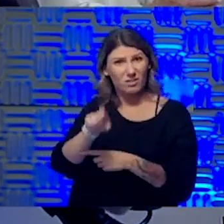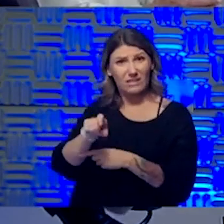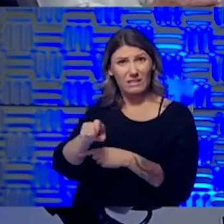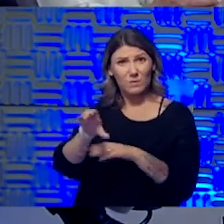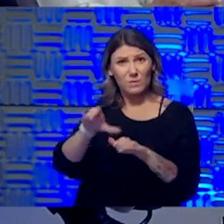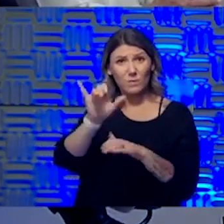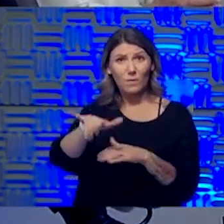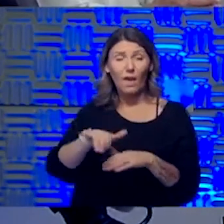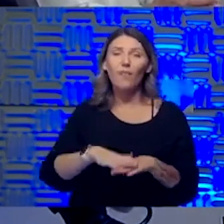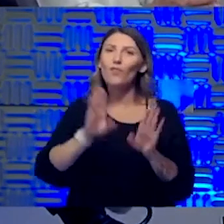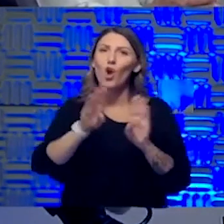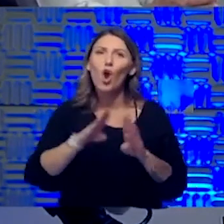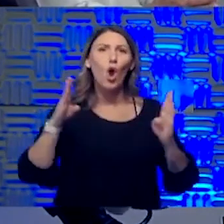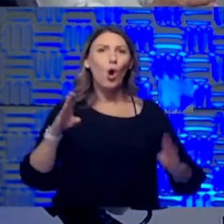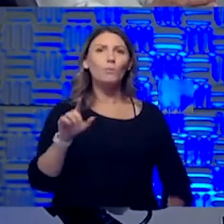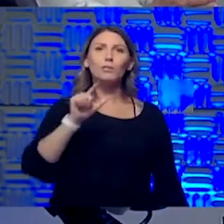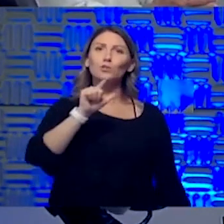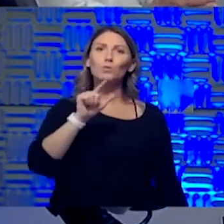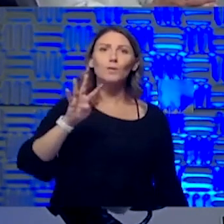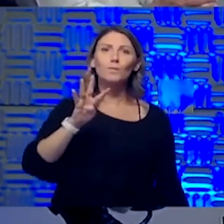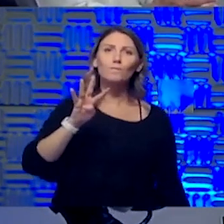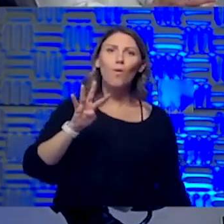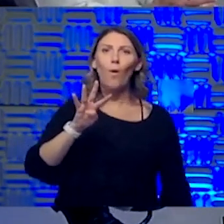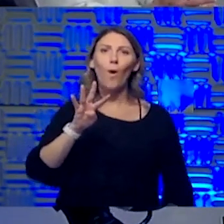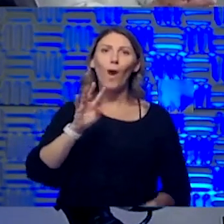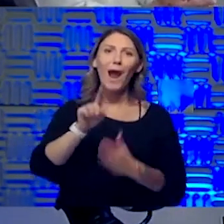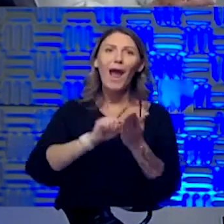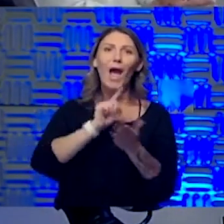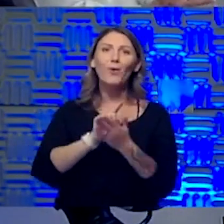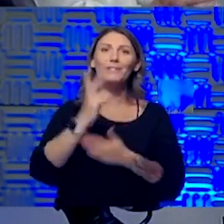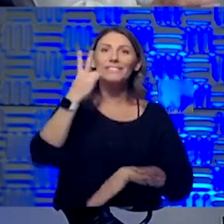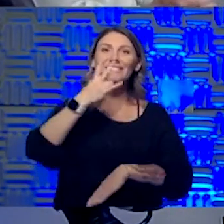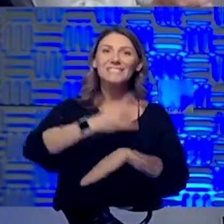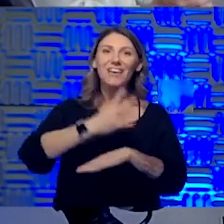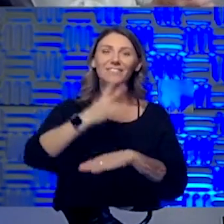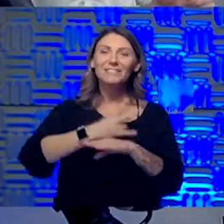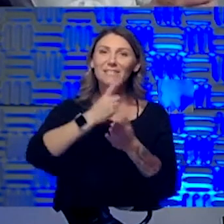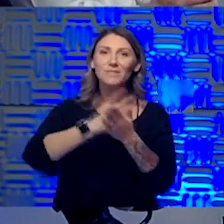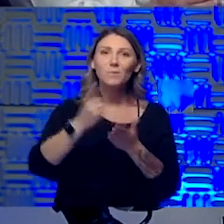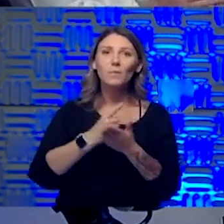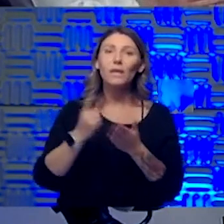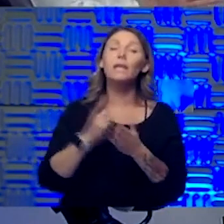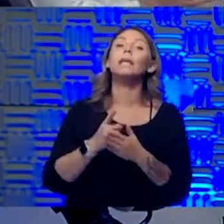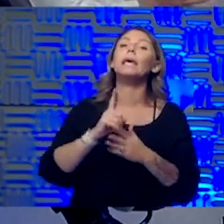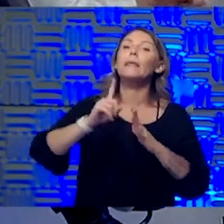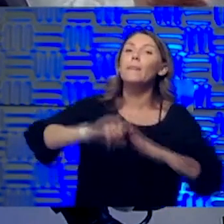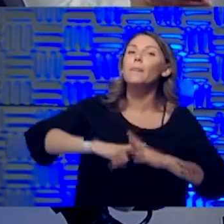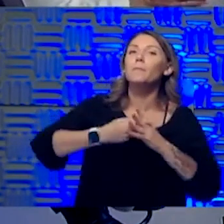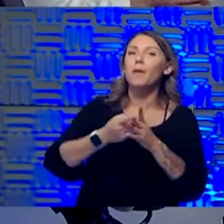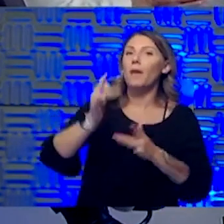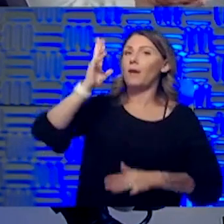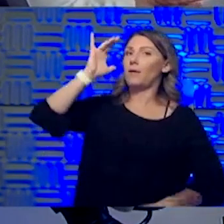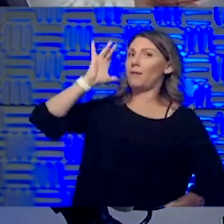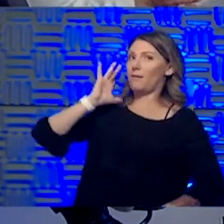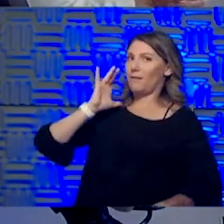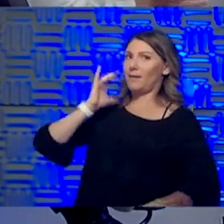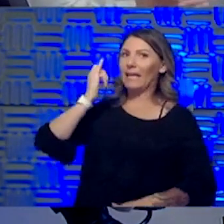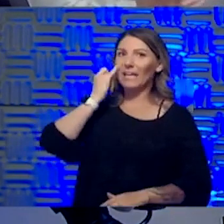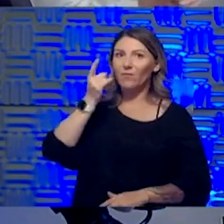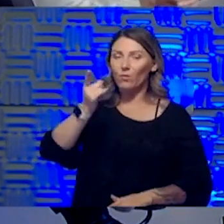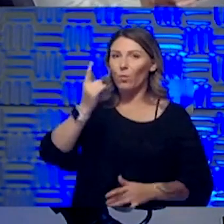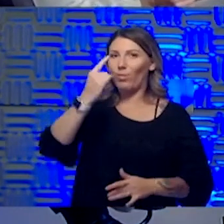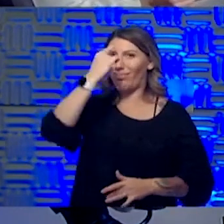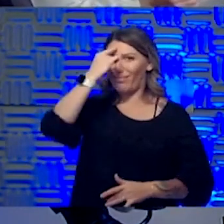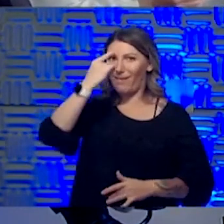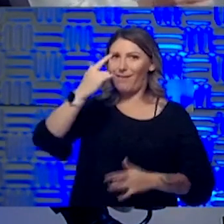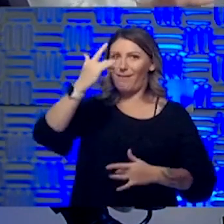open 24 70 and you don't need an appointment. No, they used to in the beginning, in the beginning, we said, if you had COVID, we wanted you to call ahead. I